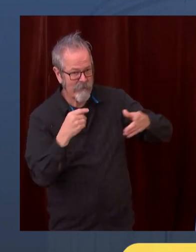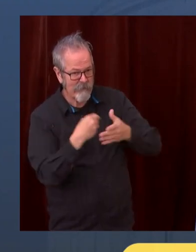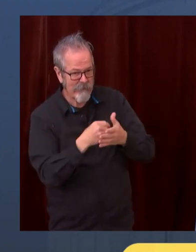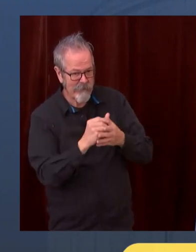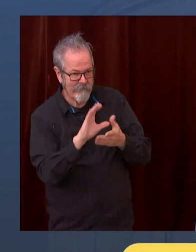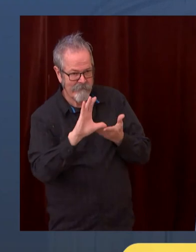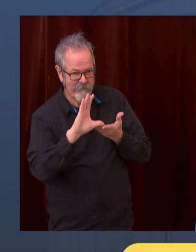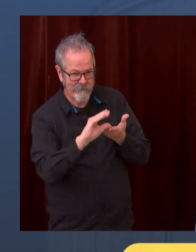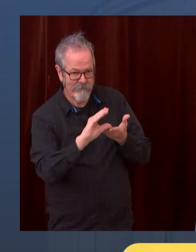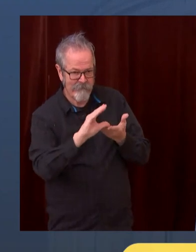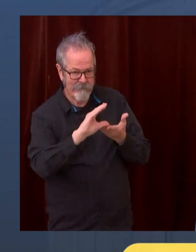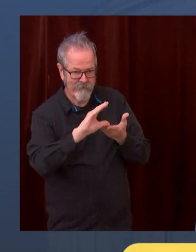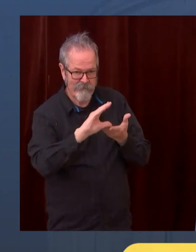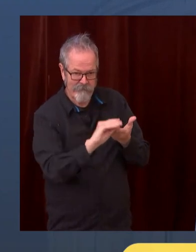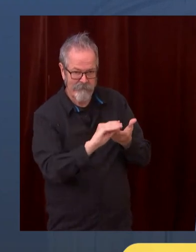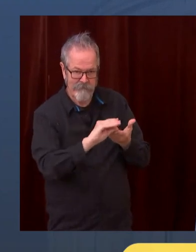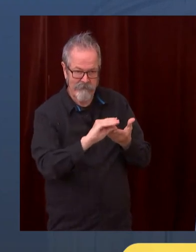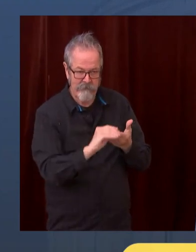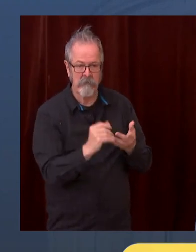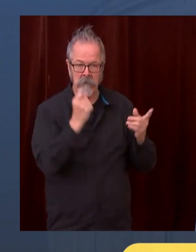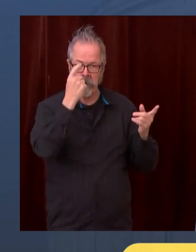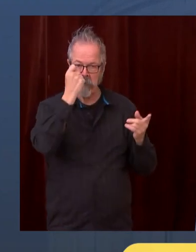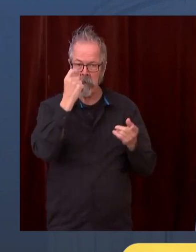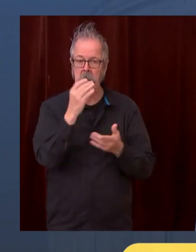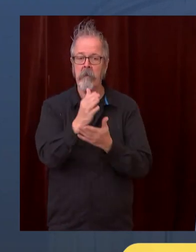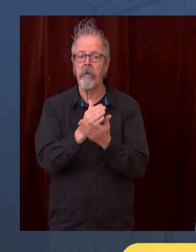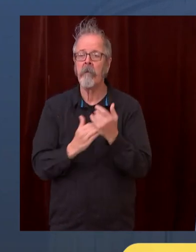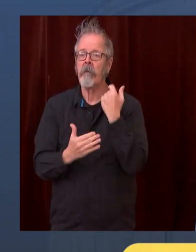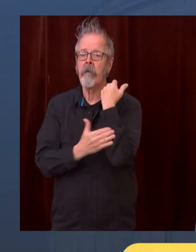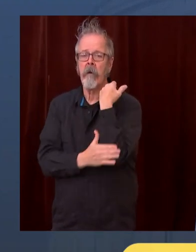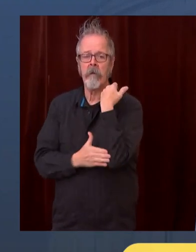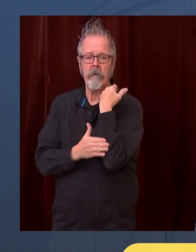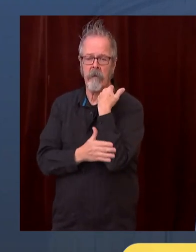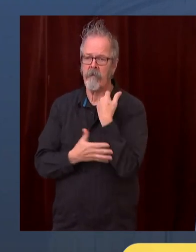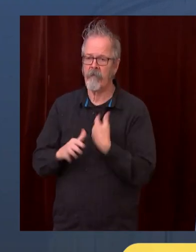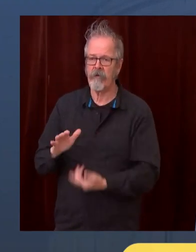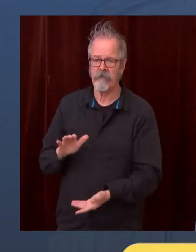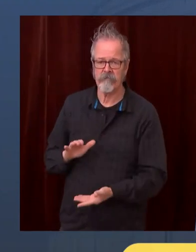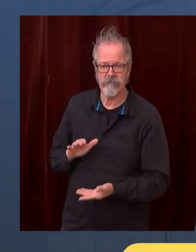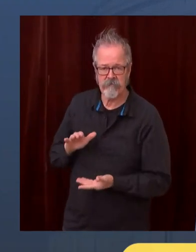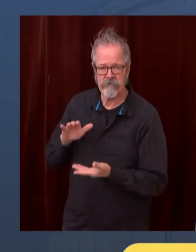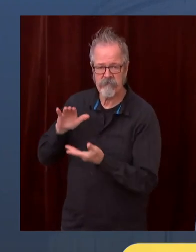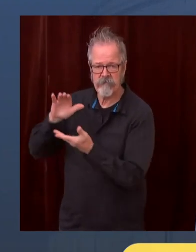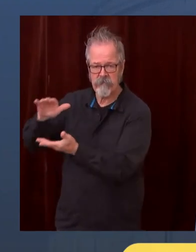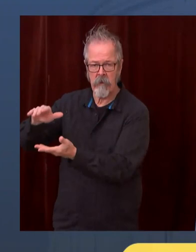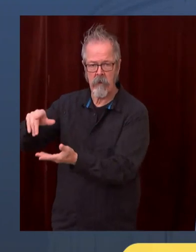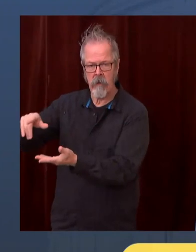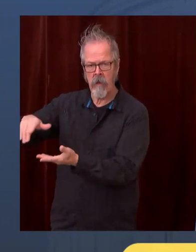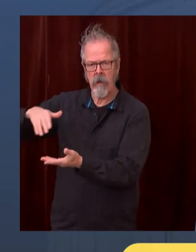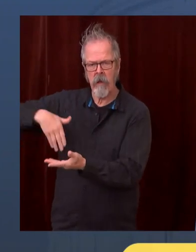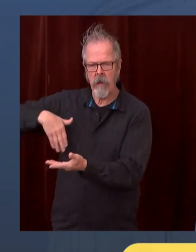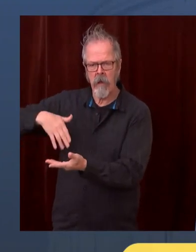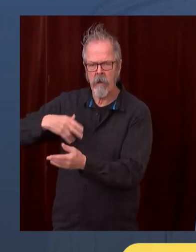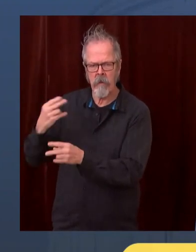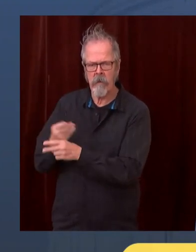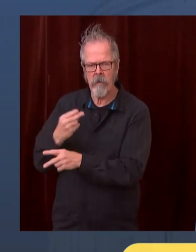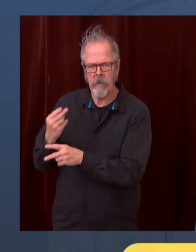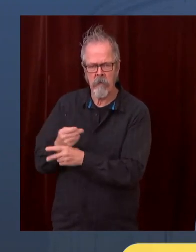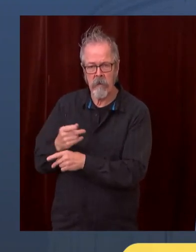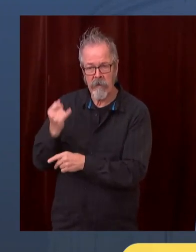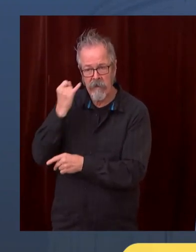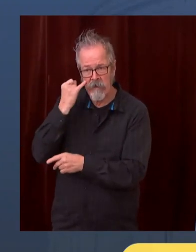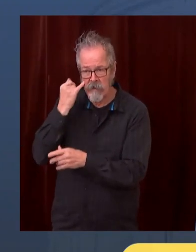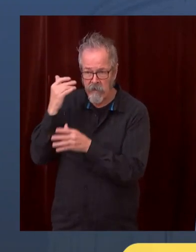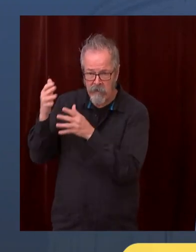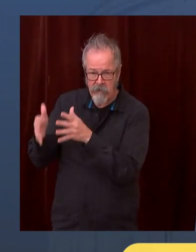of millions of dollars unspent going into the new year. The state, I think, is around $300 million according to some lawmakers.